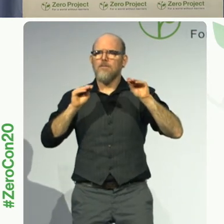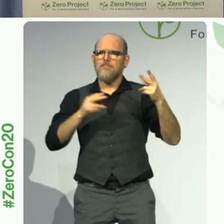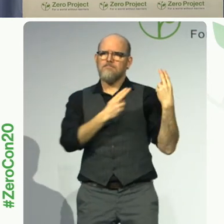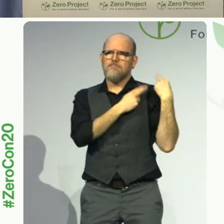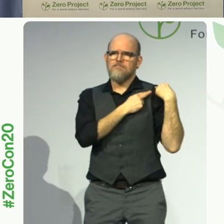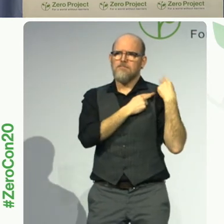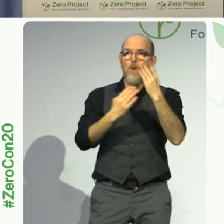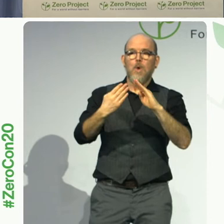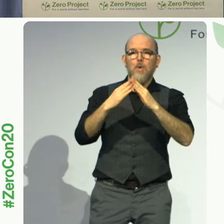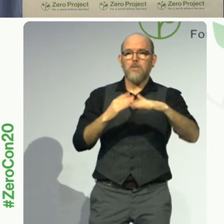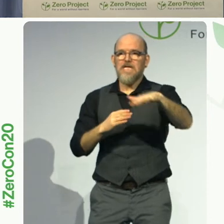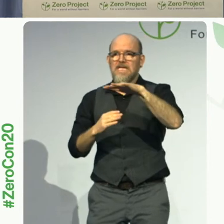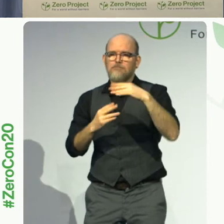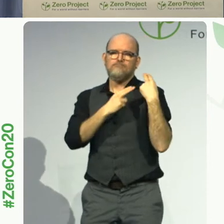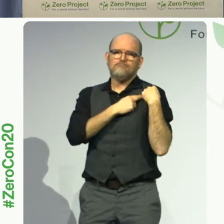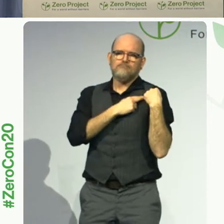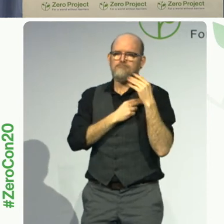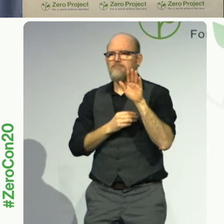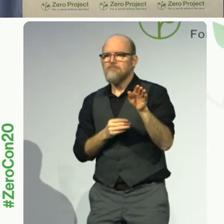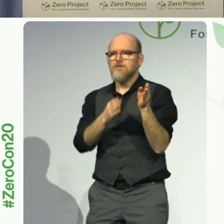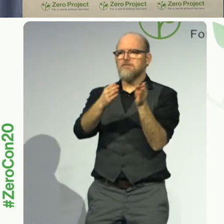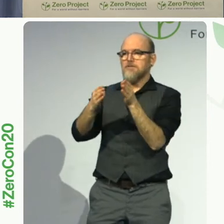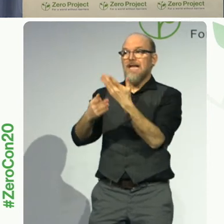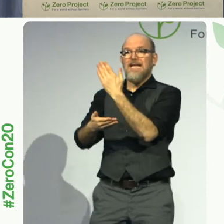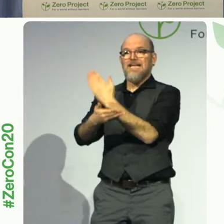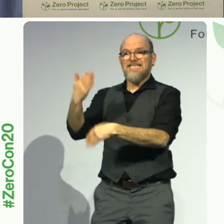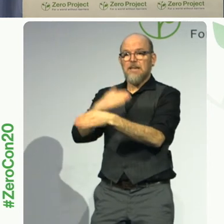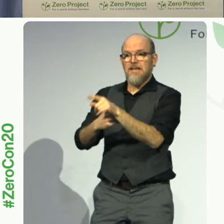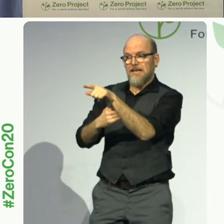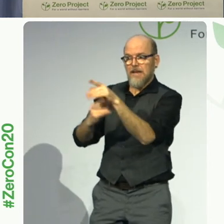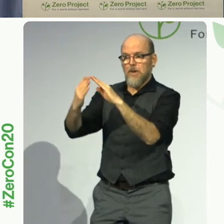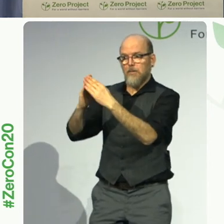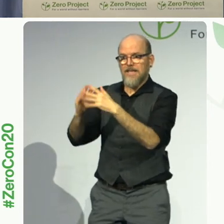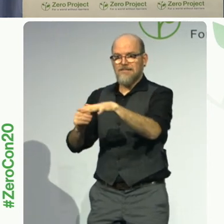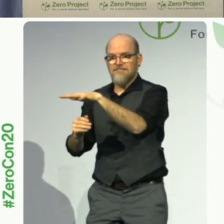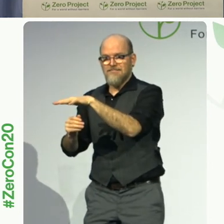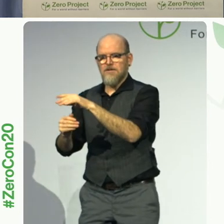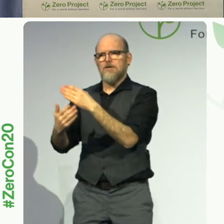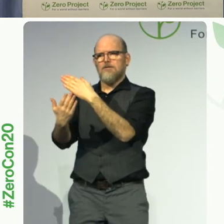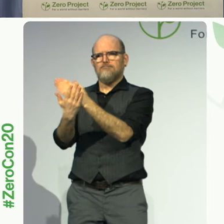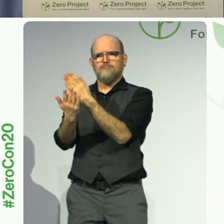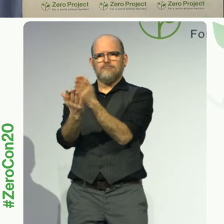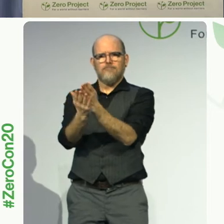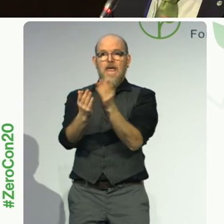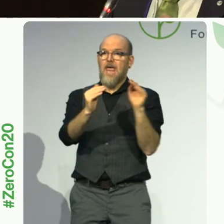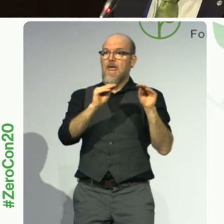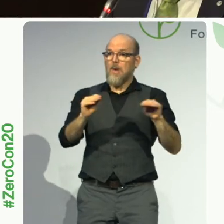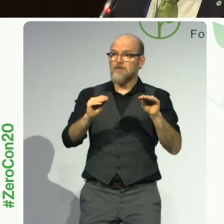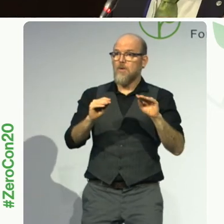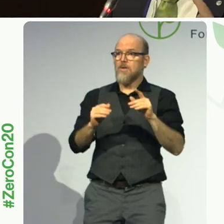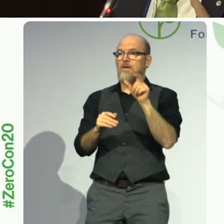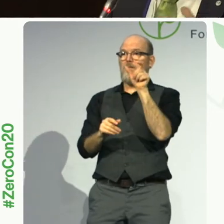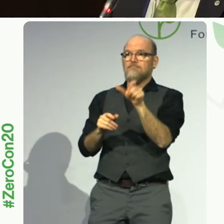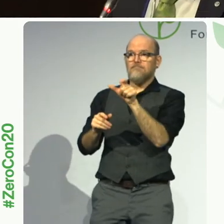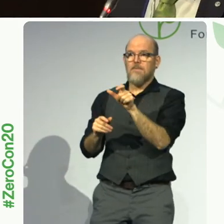and the disability community all discussing what we can do together to change the